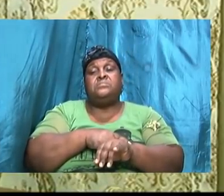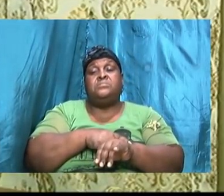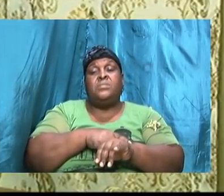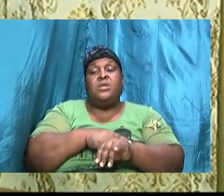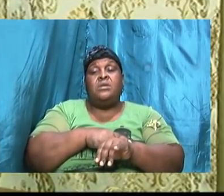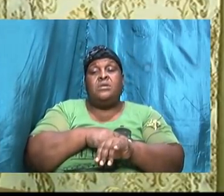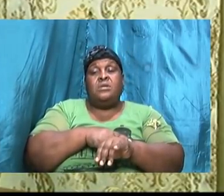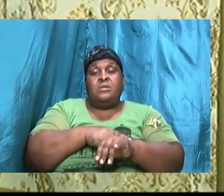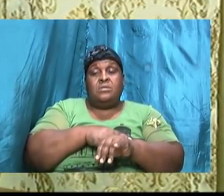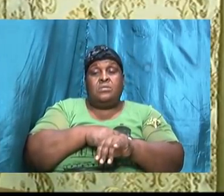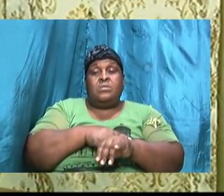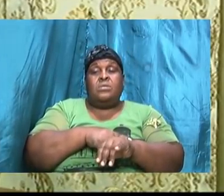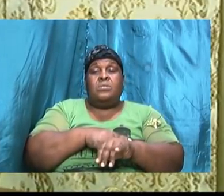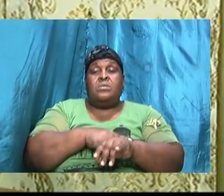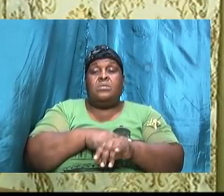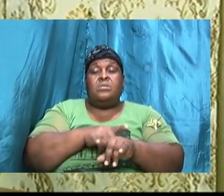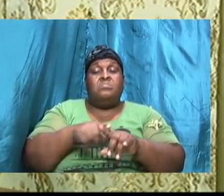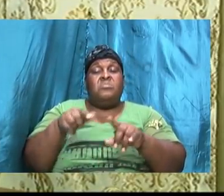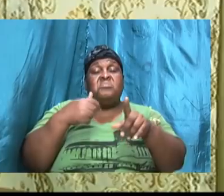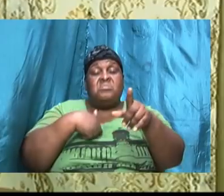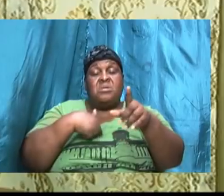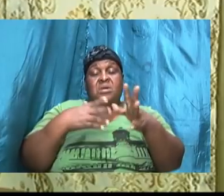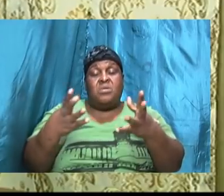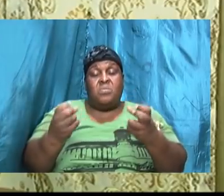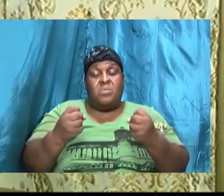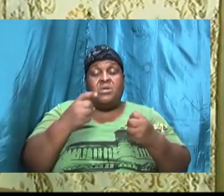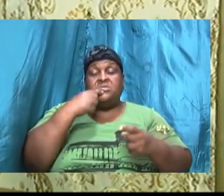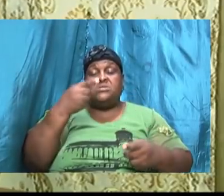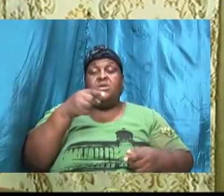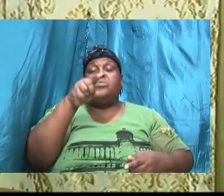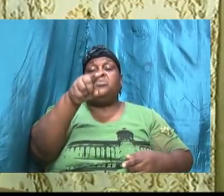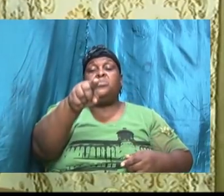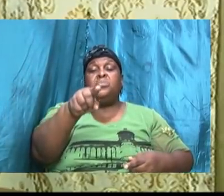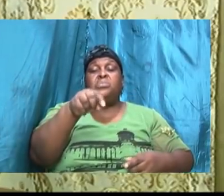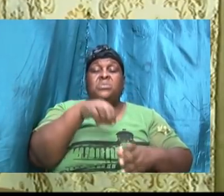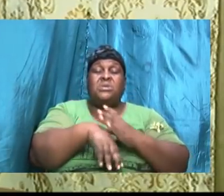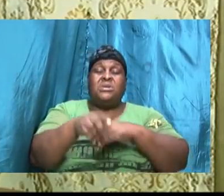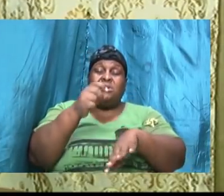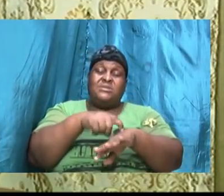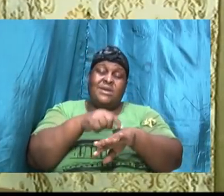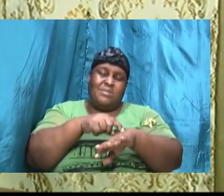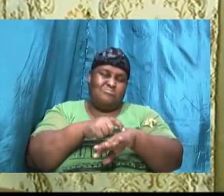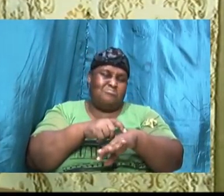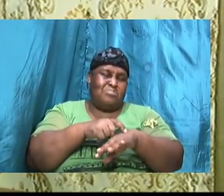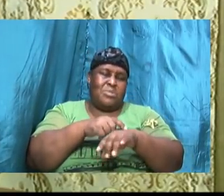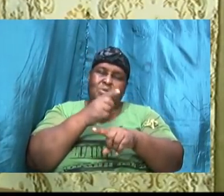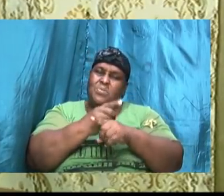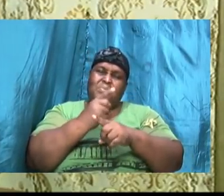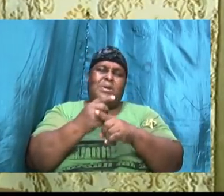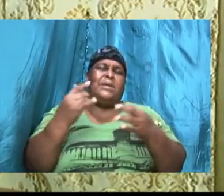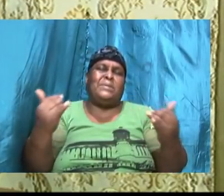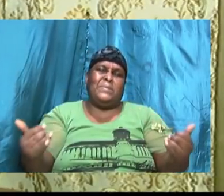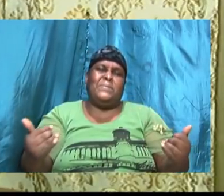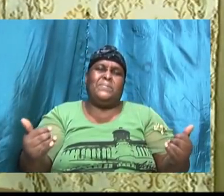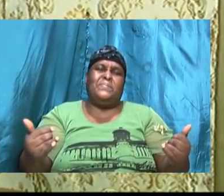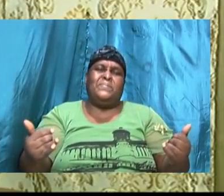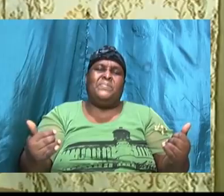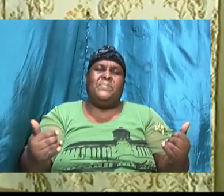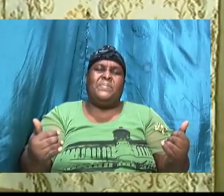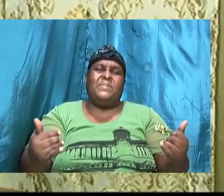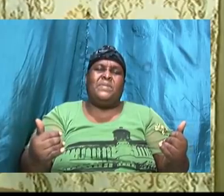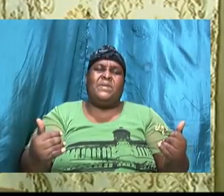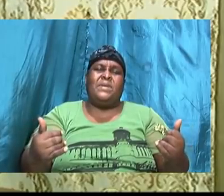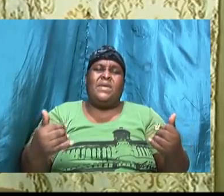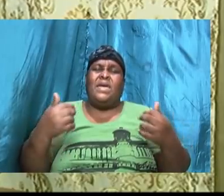but I want to tell us that we are in a time right now where we have got to be